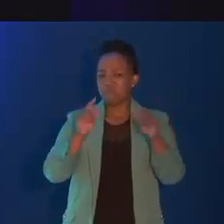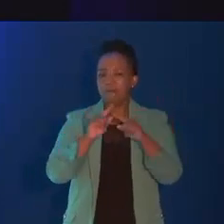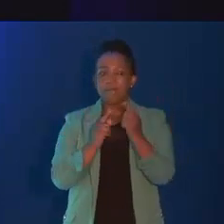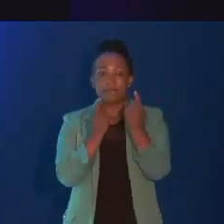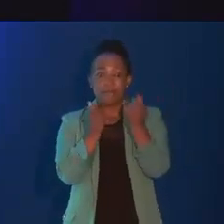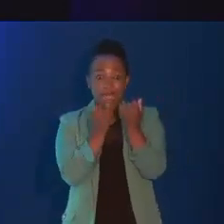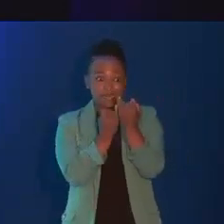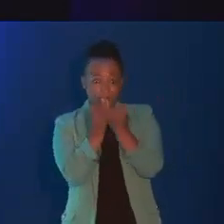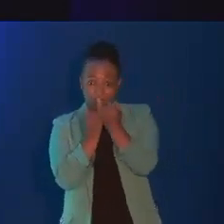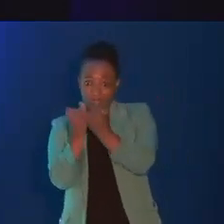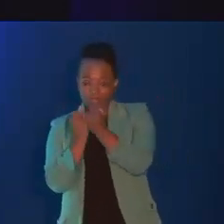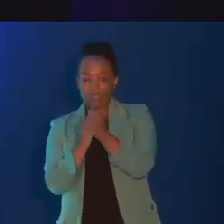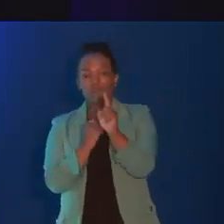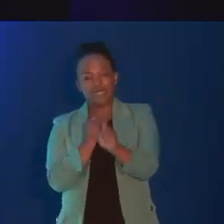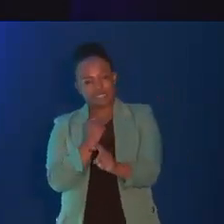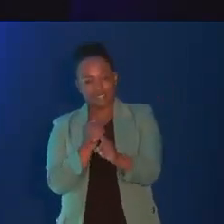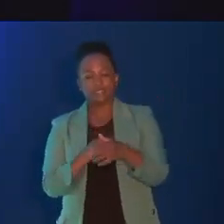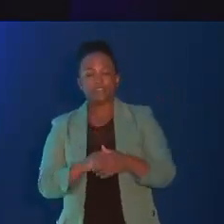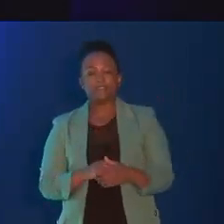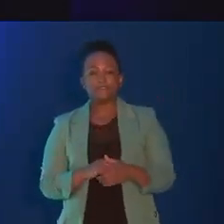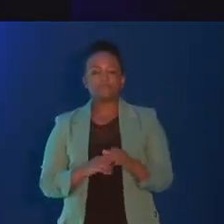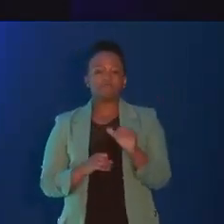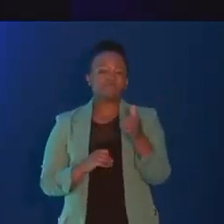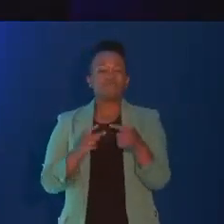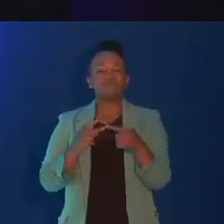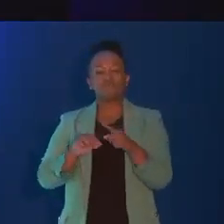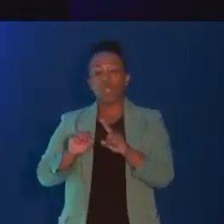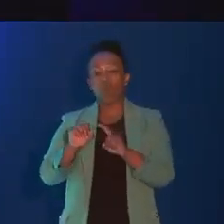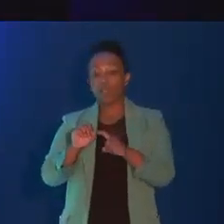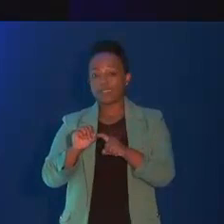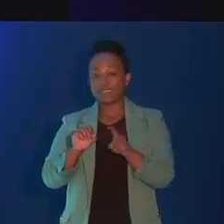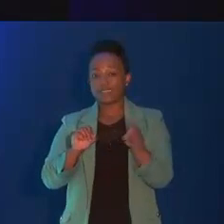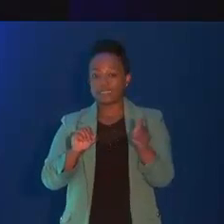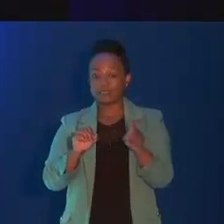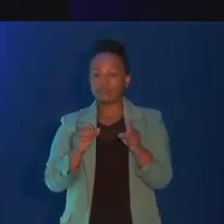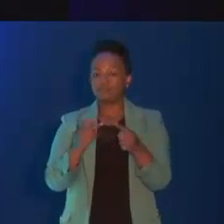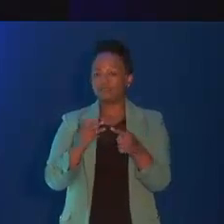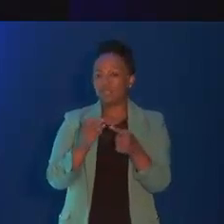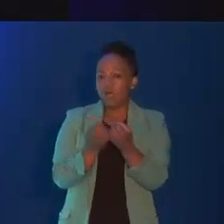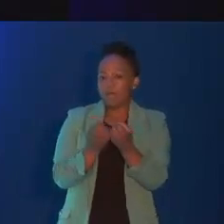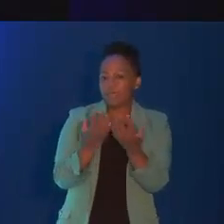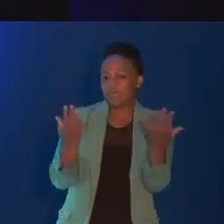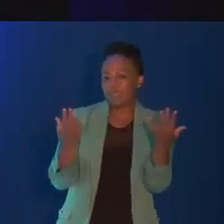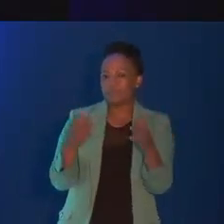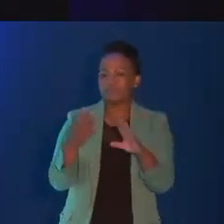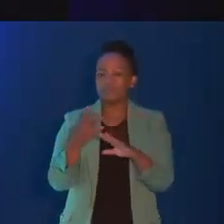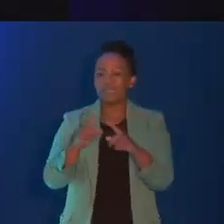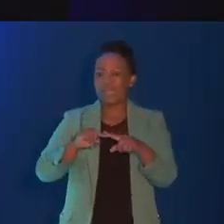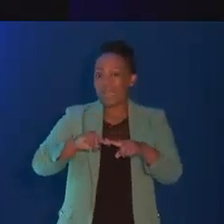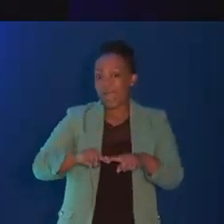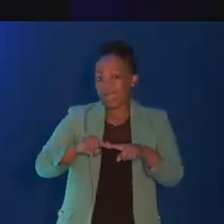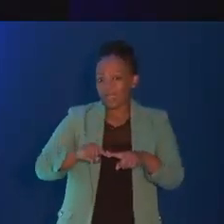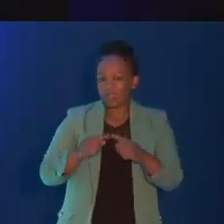competitiveness. There are also issues of quality, quantity and reliability of